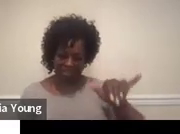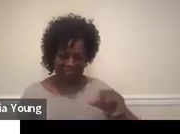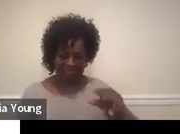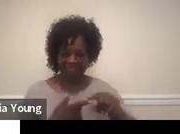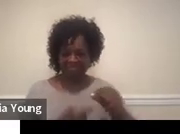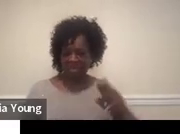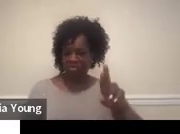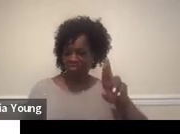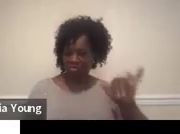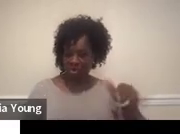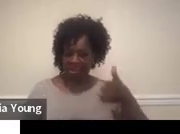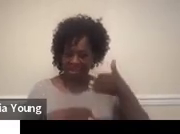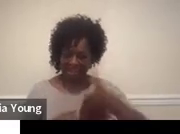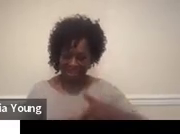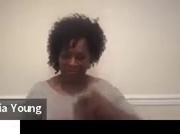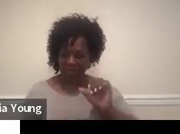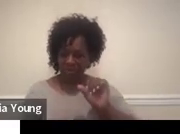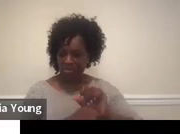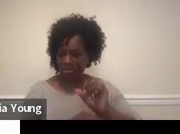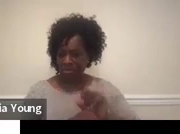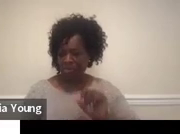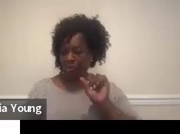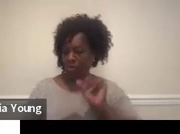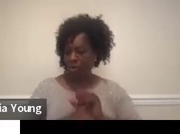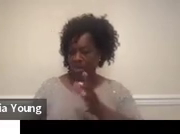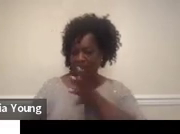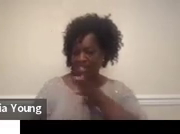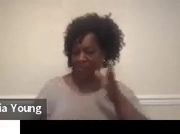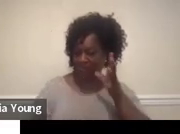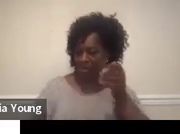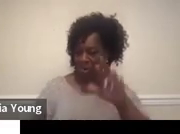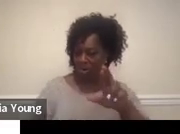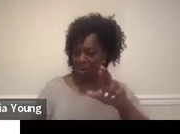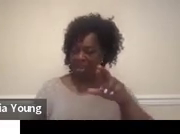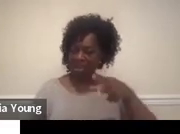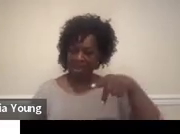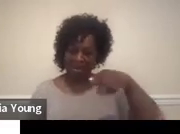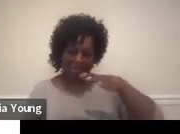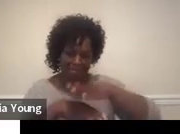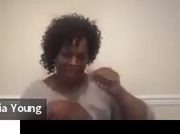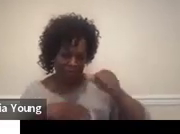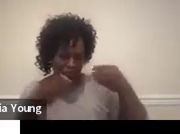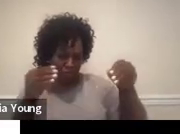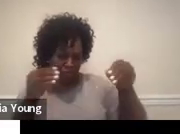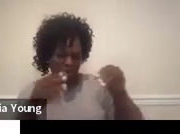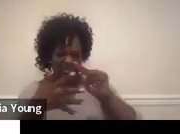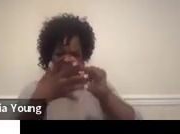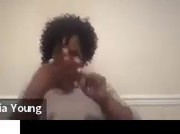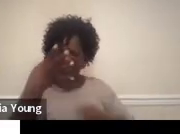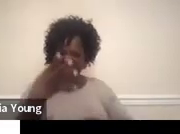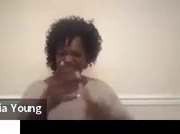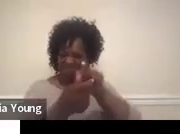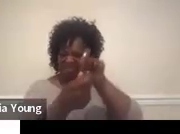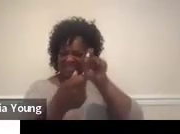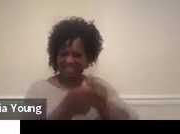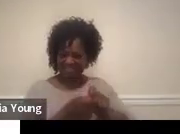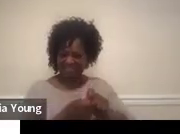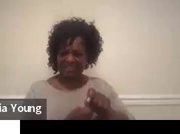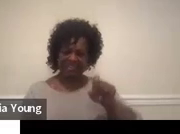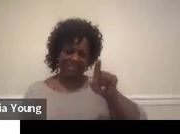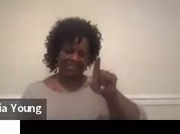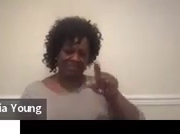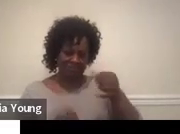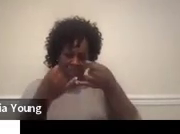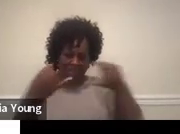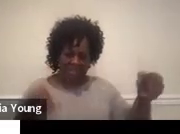employed in a pet store or on a farm. Oh, there's a question in the chat box. This is exciting. Okay. For 9C, what is